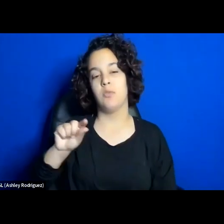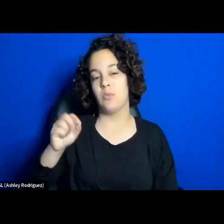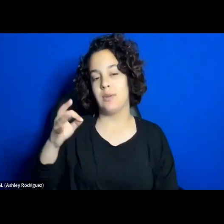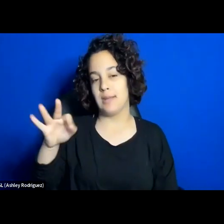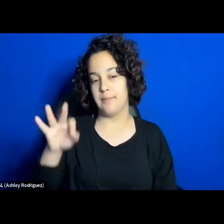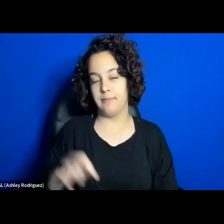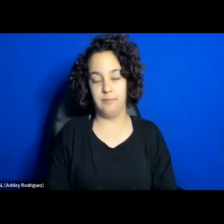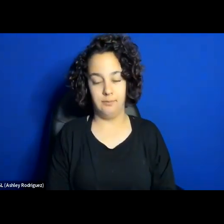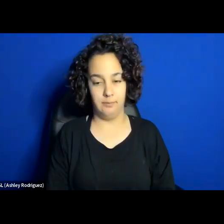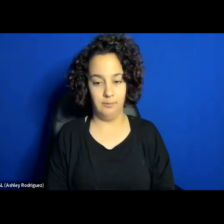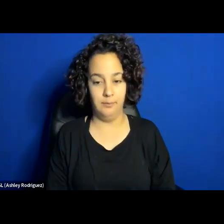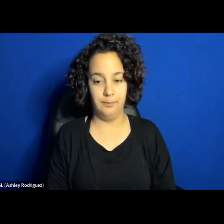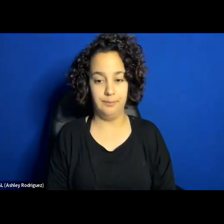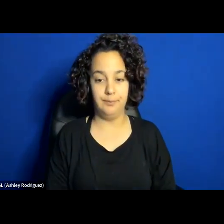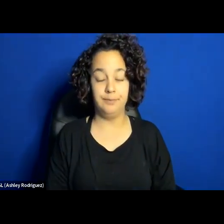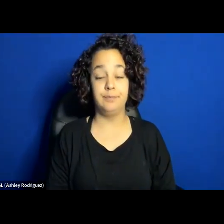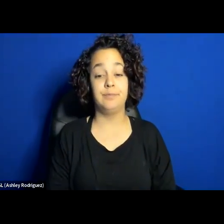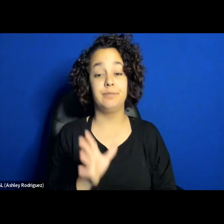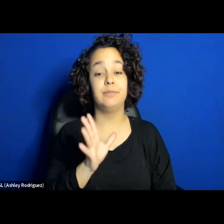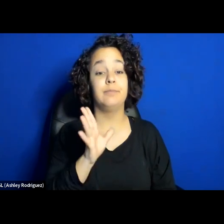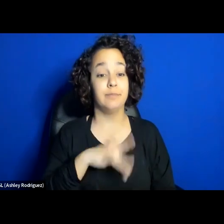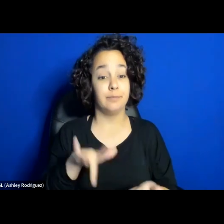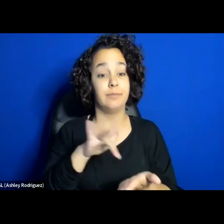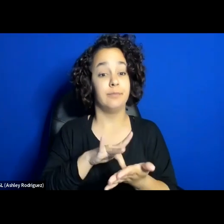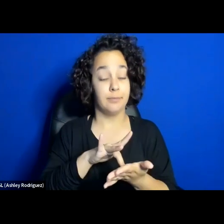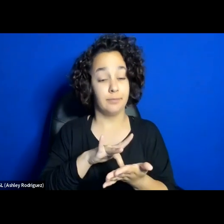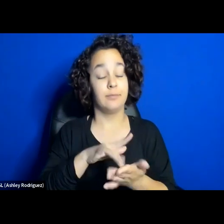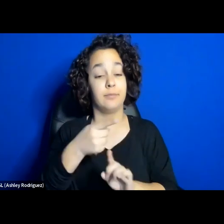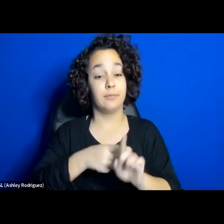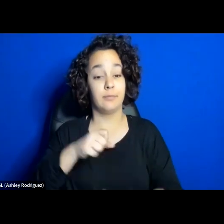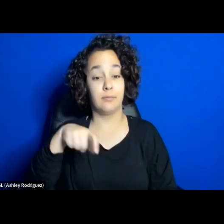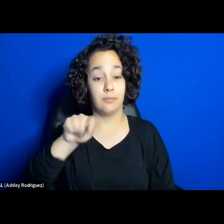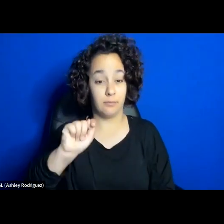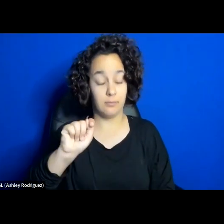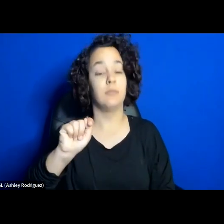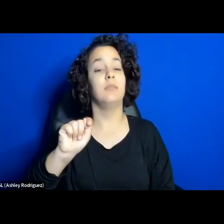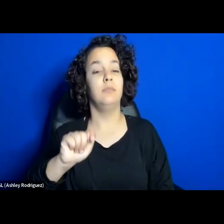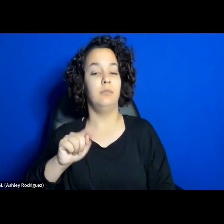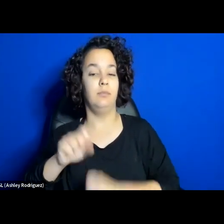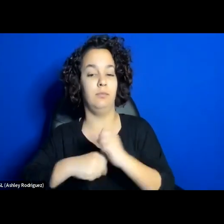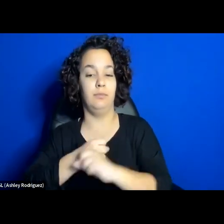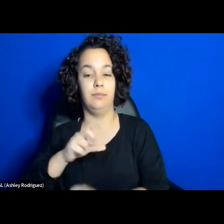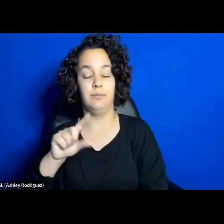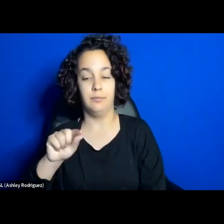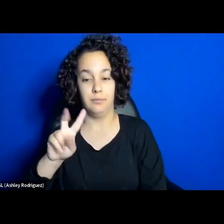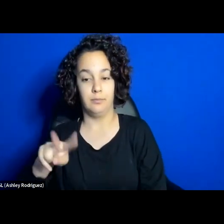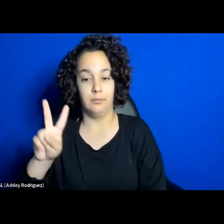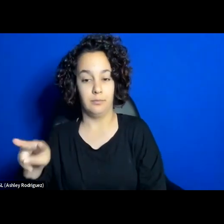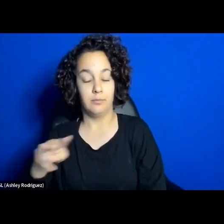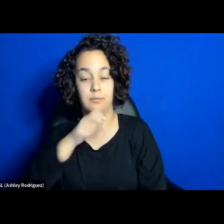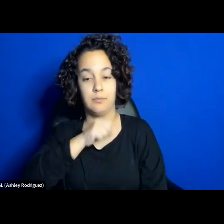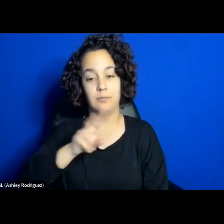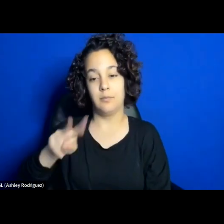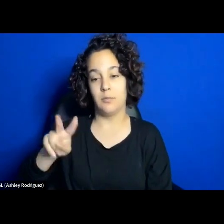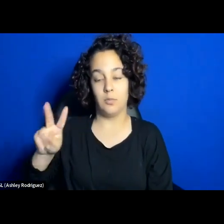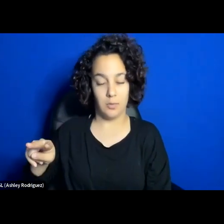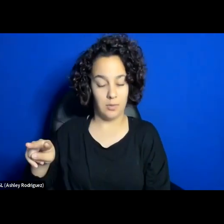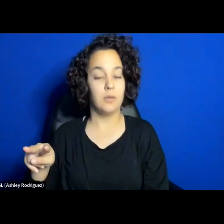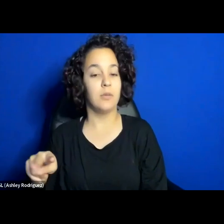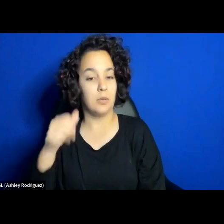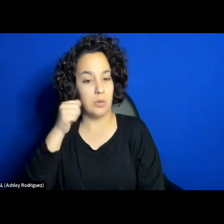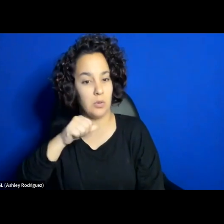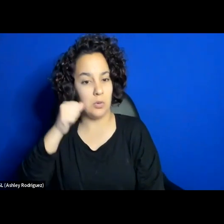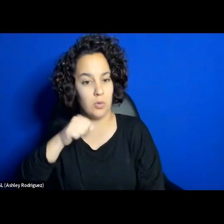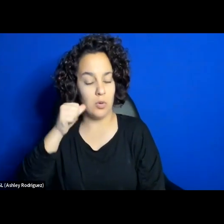since mid-September 2022, the death of Mahsa Jina Amini, a 22-year-old Kurdish girl while in